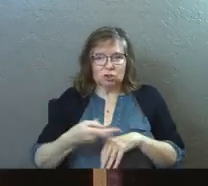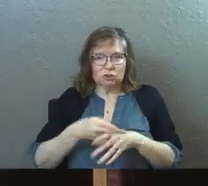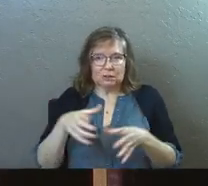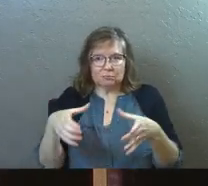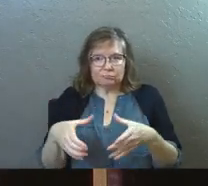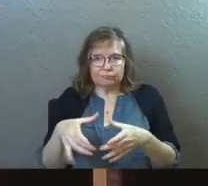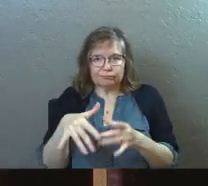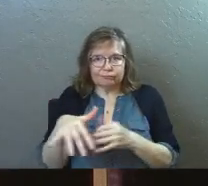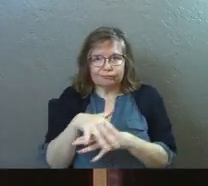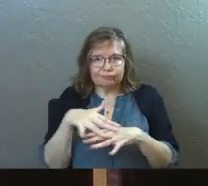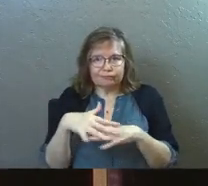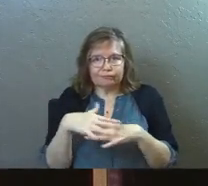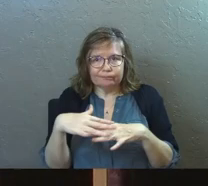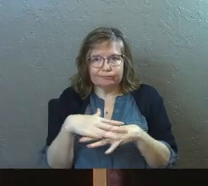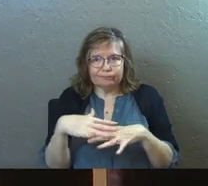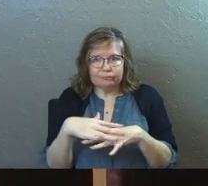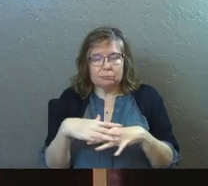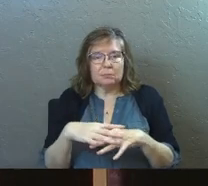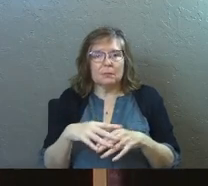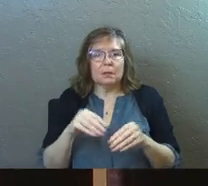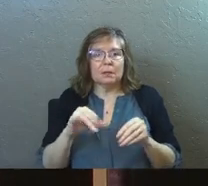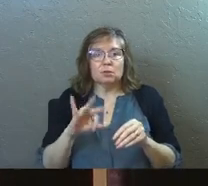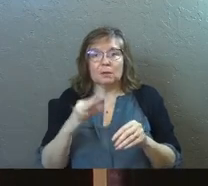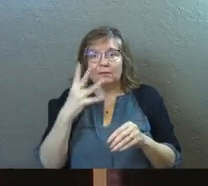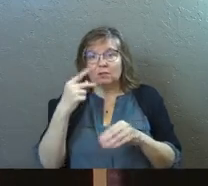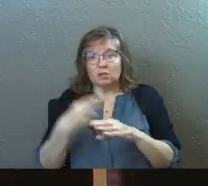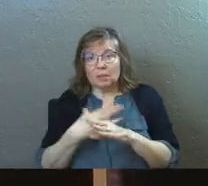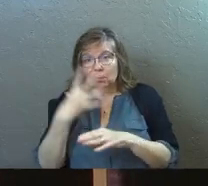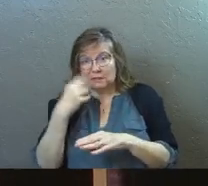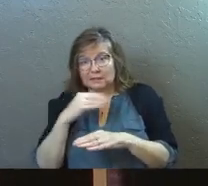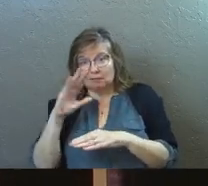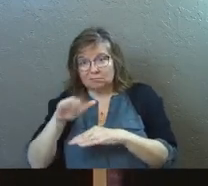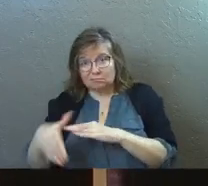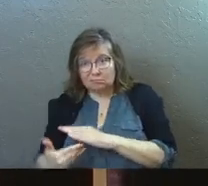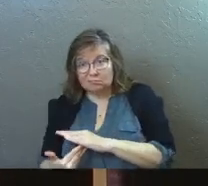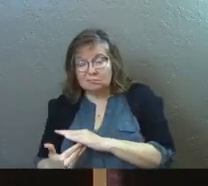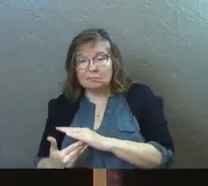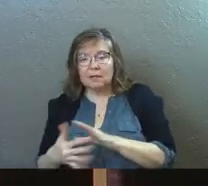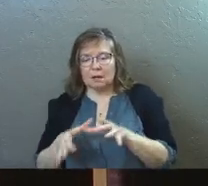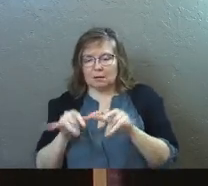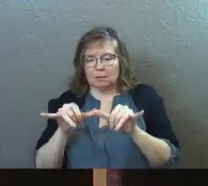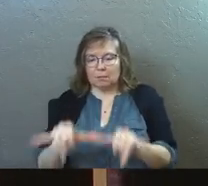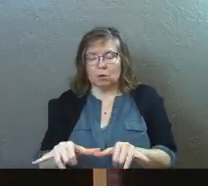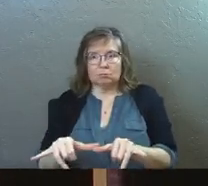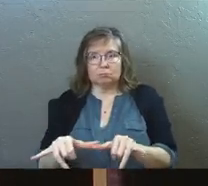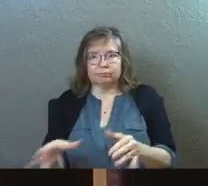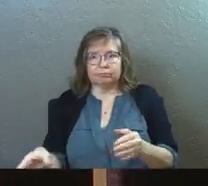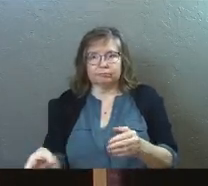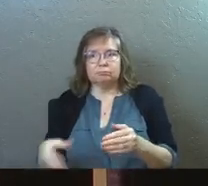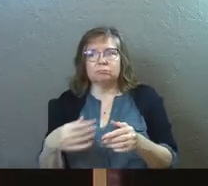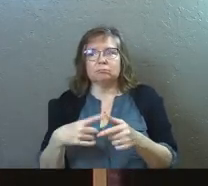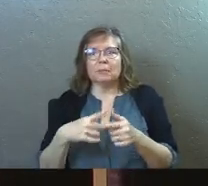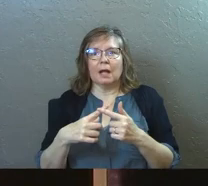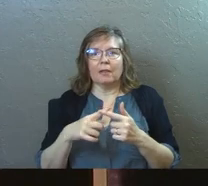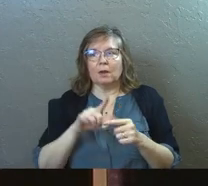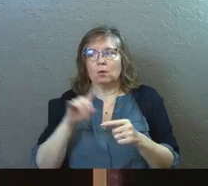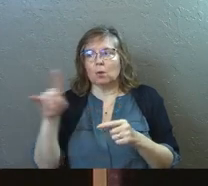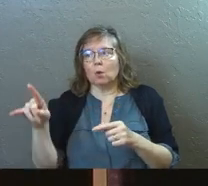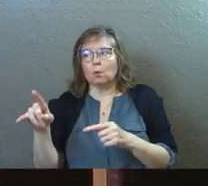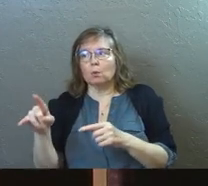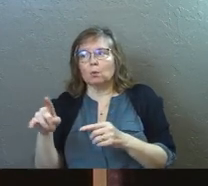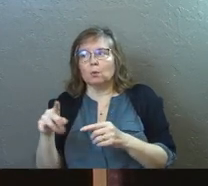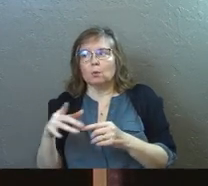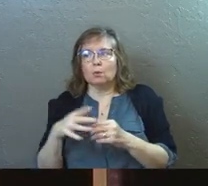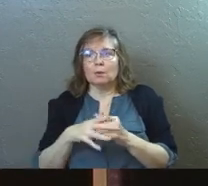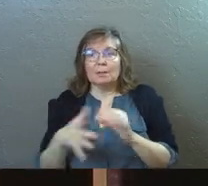And this is where you would put the sheep if the shepherd was going to go and sleep for the night. Maybe he was going to come into his tiny village and maybe a sheepfold like